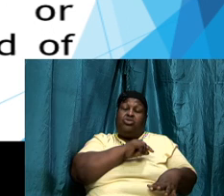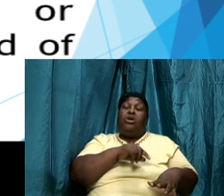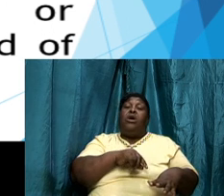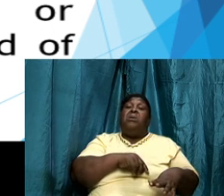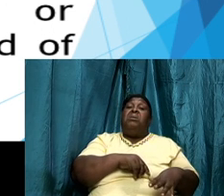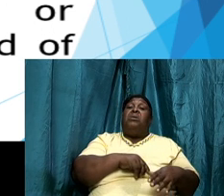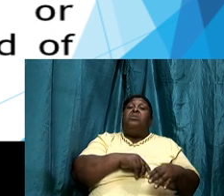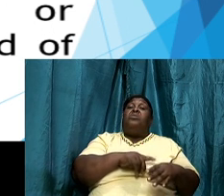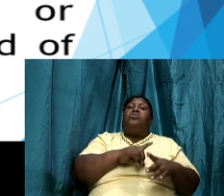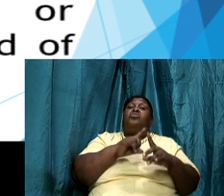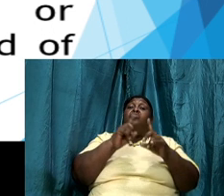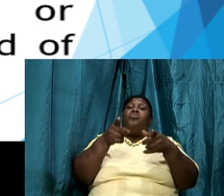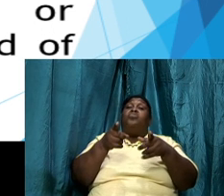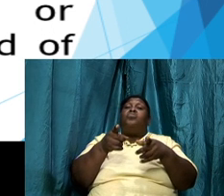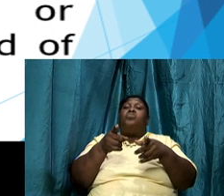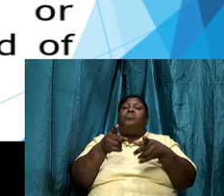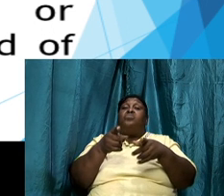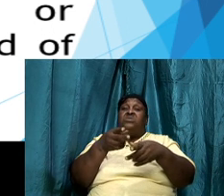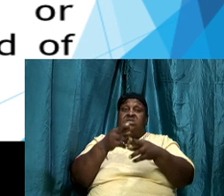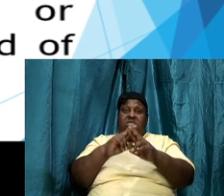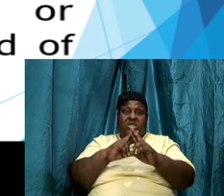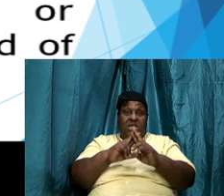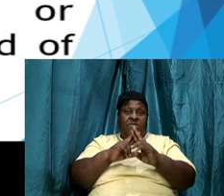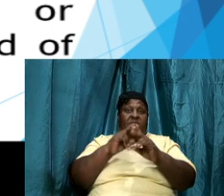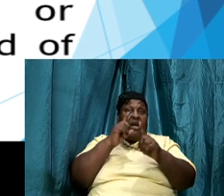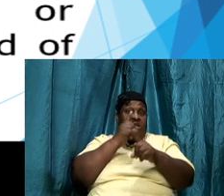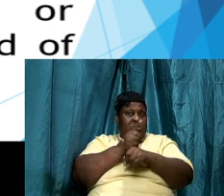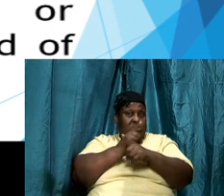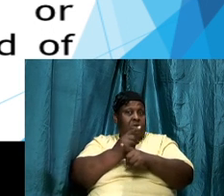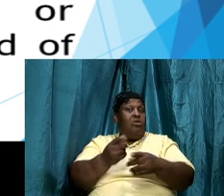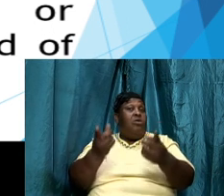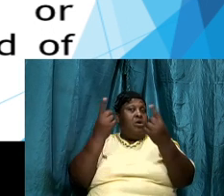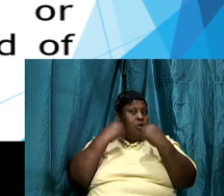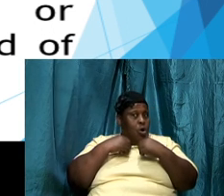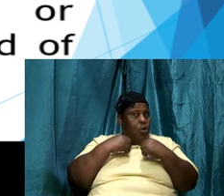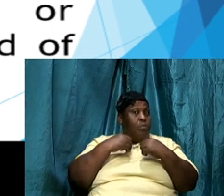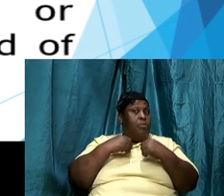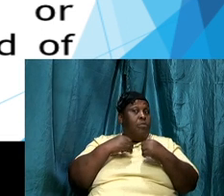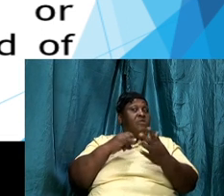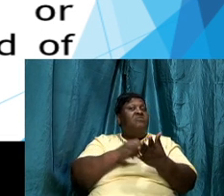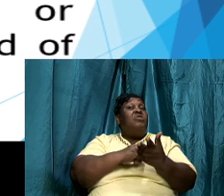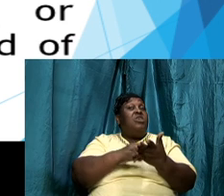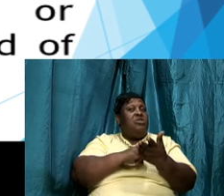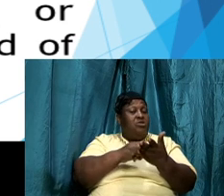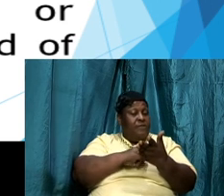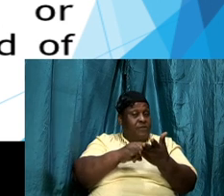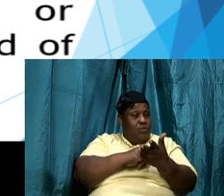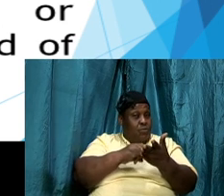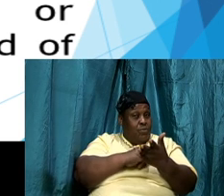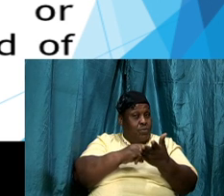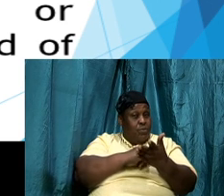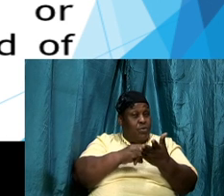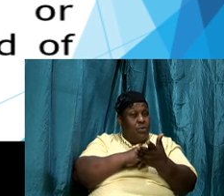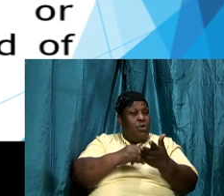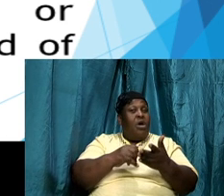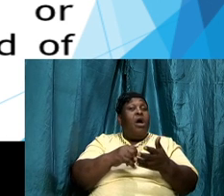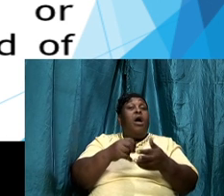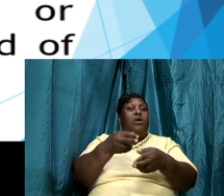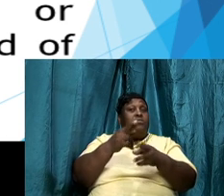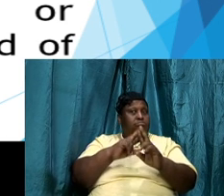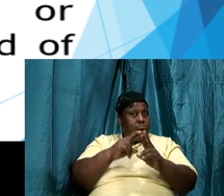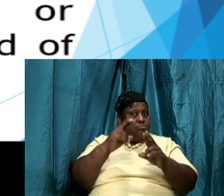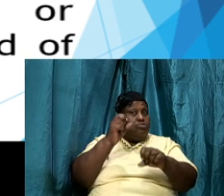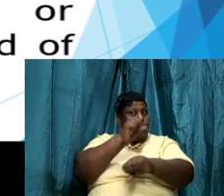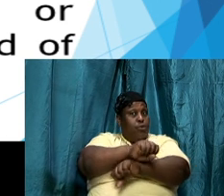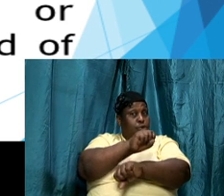the response days or weeks later come for an interview and before you know it you go for the interview and you get the job